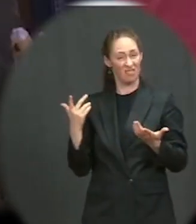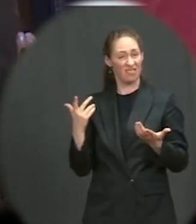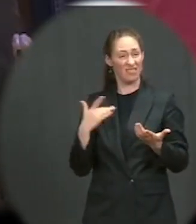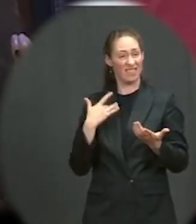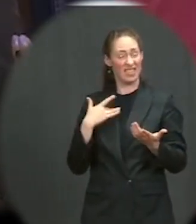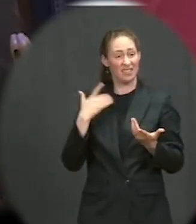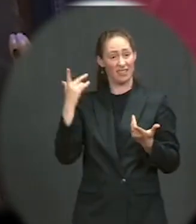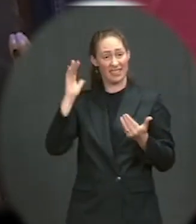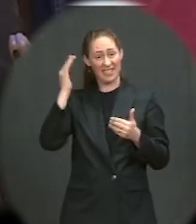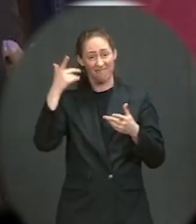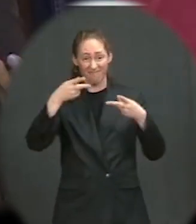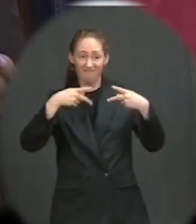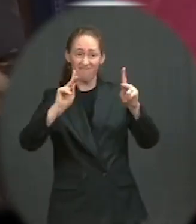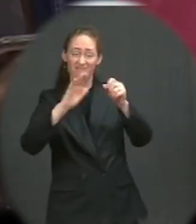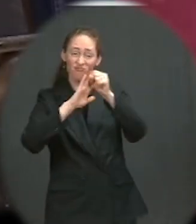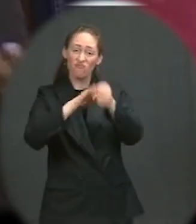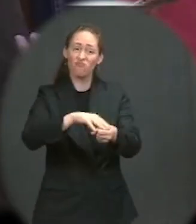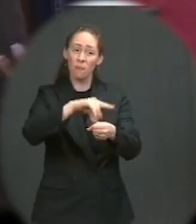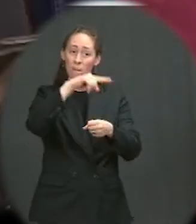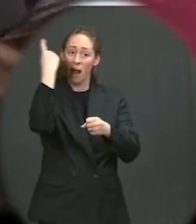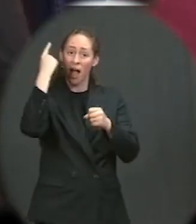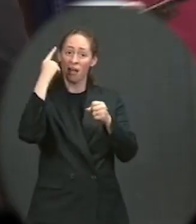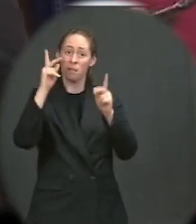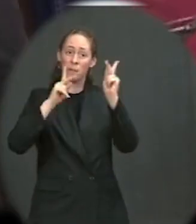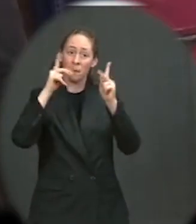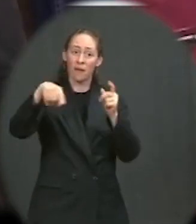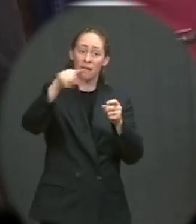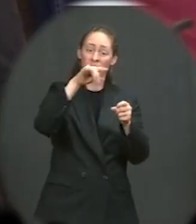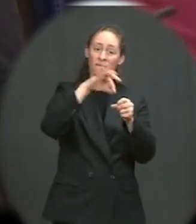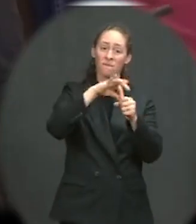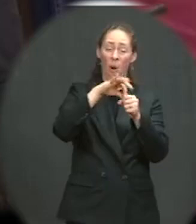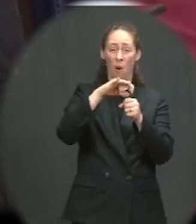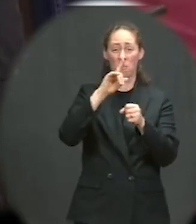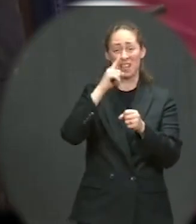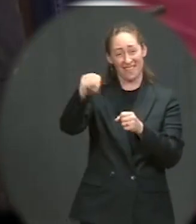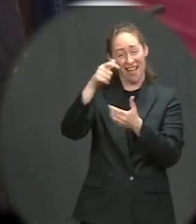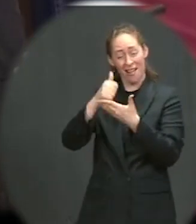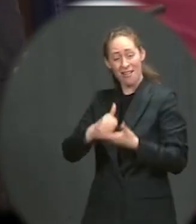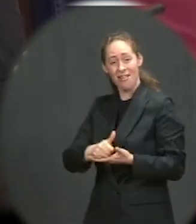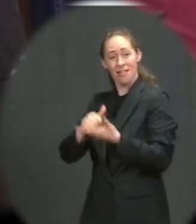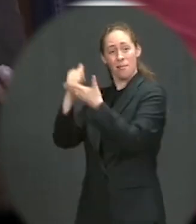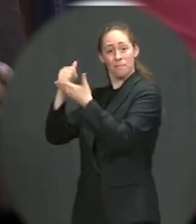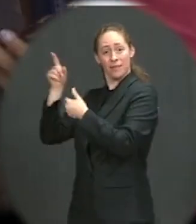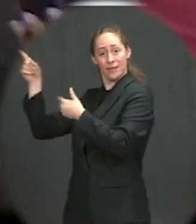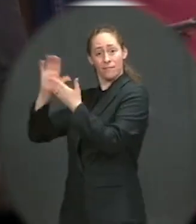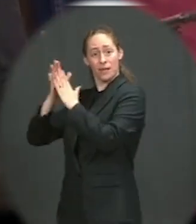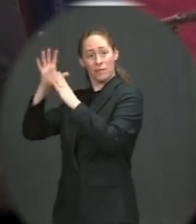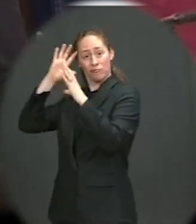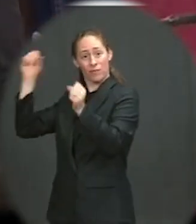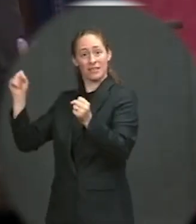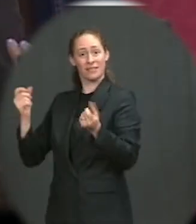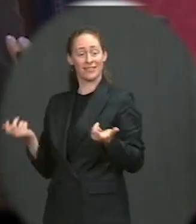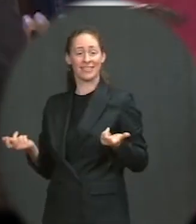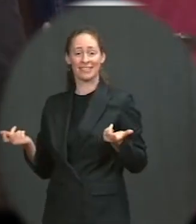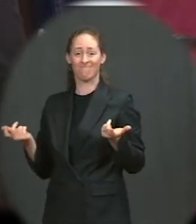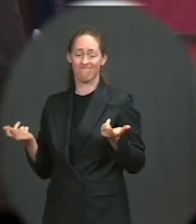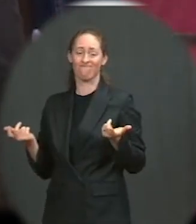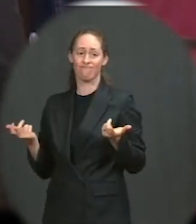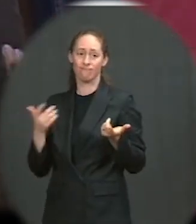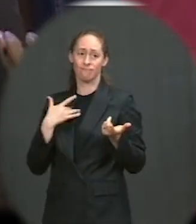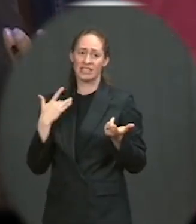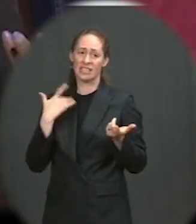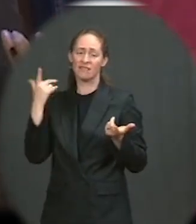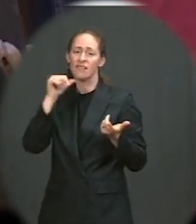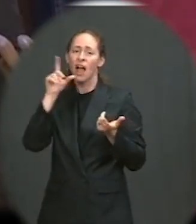into the office by not doing absolutely everything he can. And he's instead spending his time negotiating